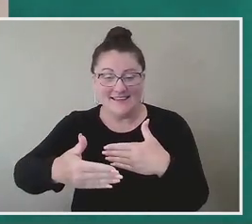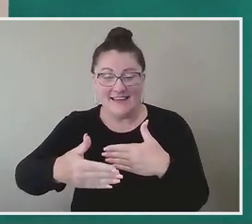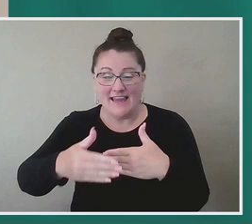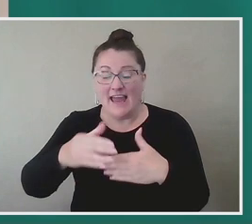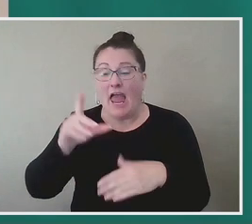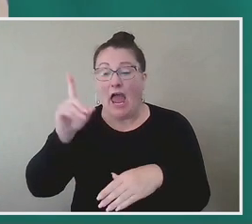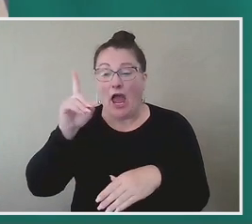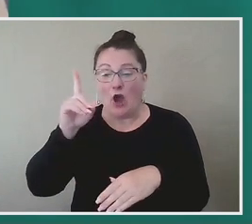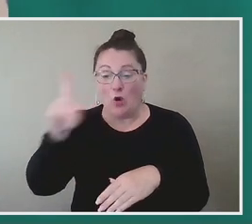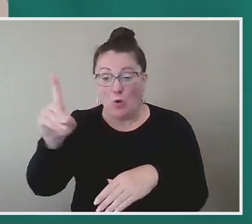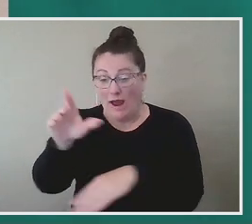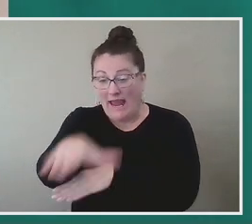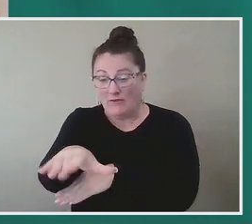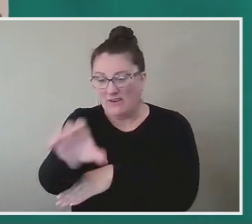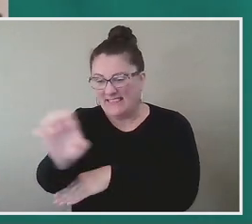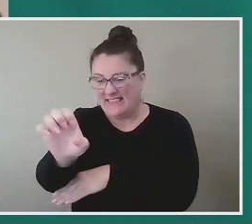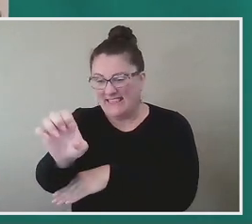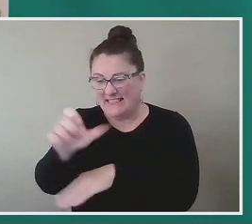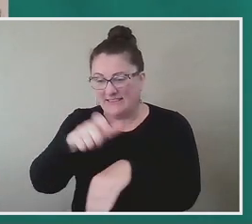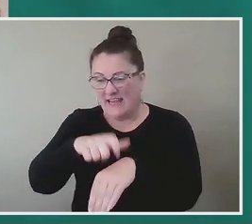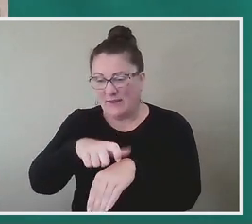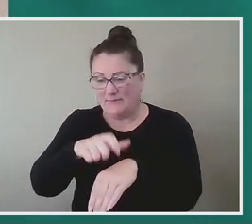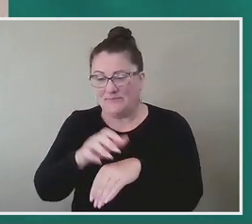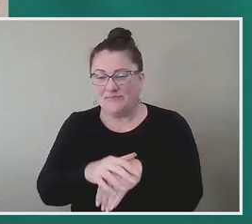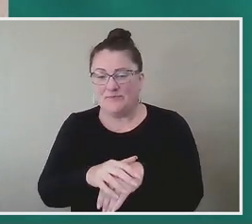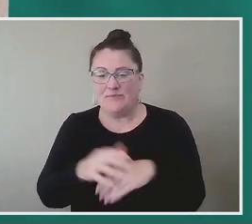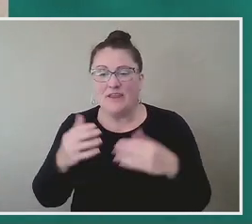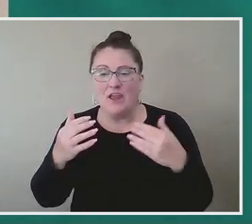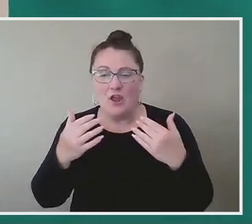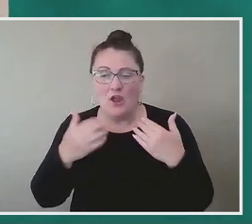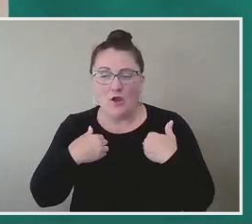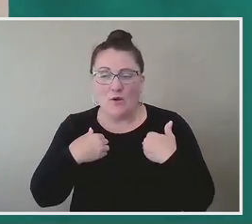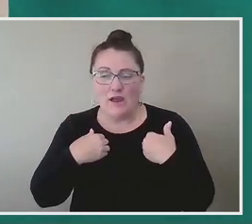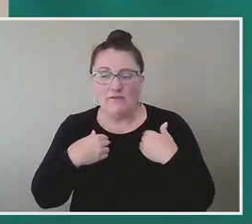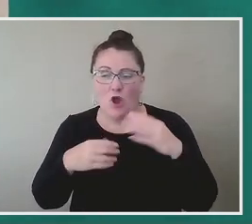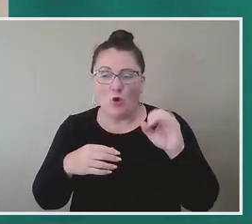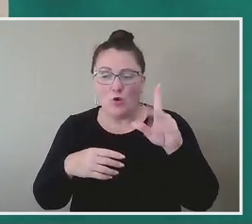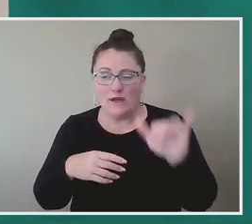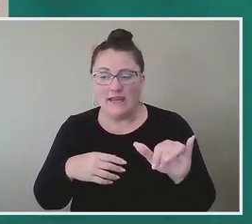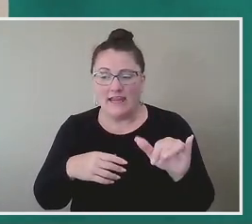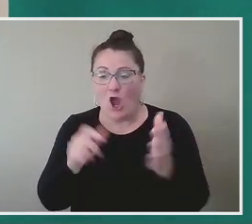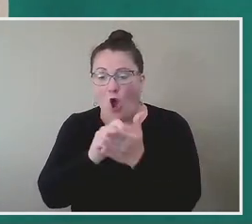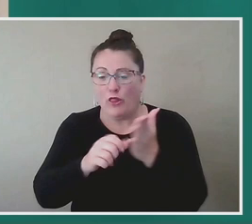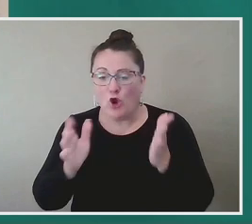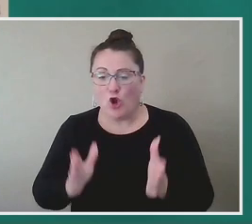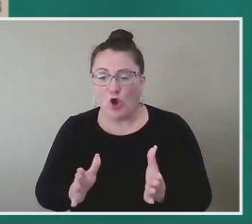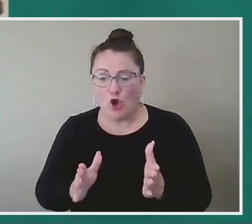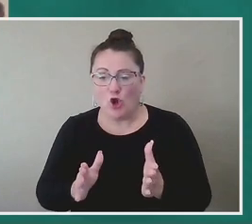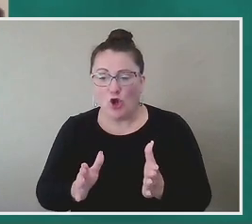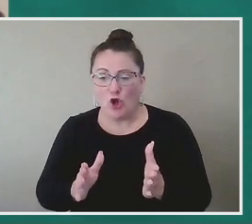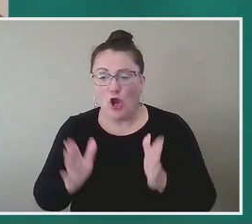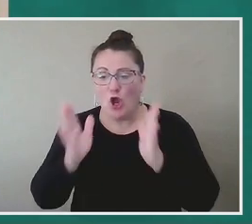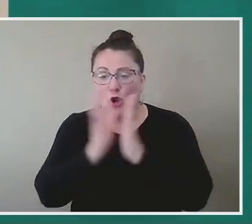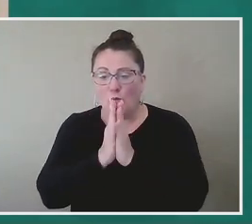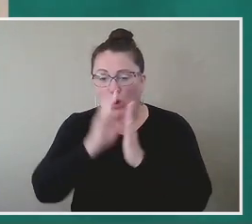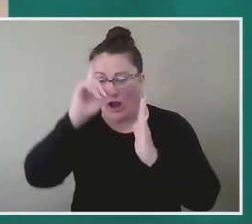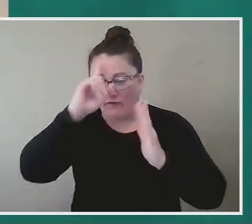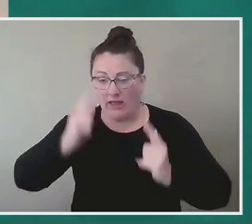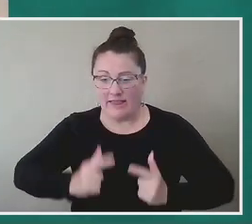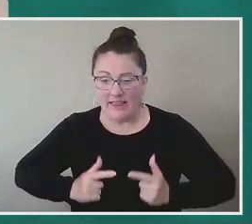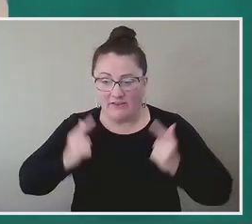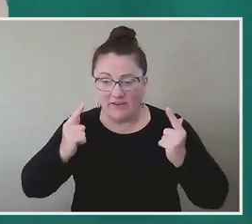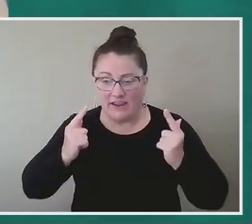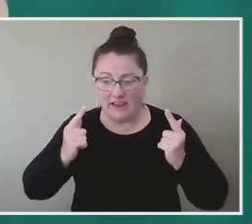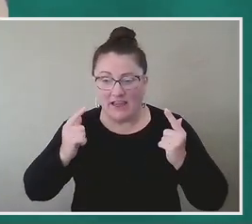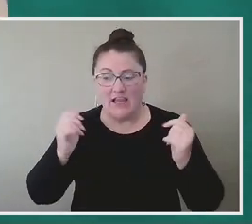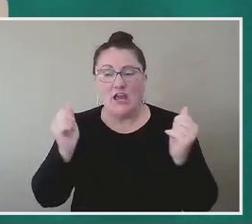on the Langston Hughes virtual stage will be a feature with Ben Okri, author of prayer for the living, uh, with moderator,